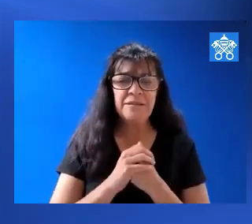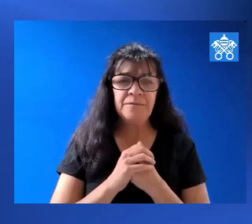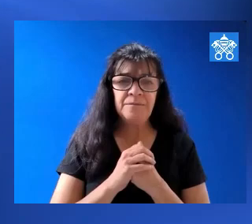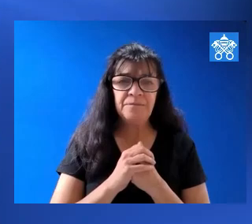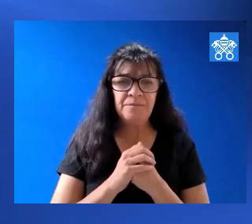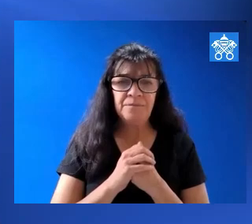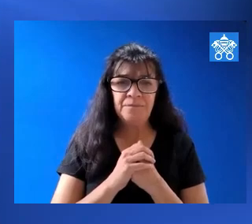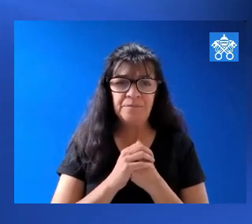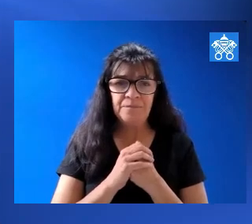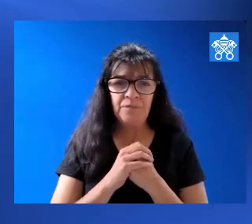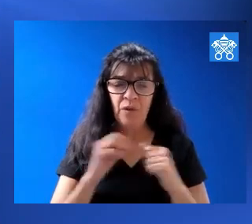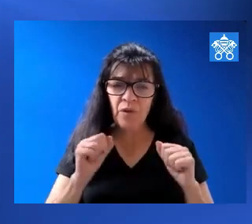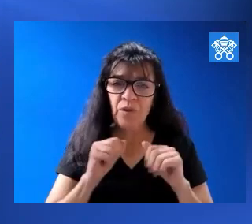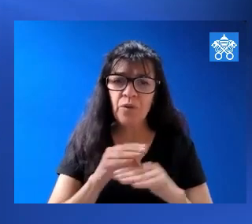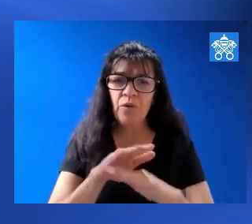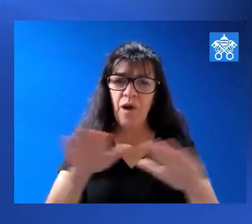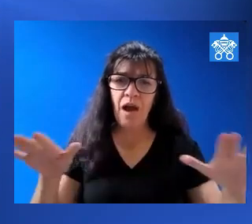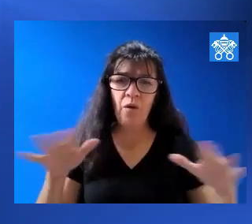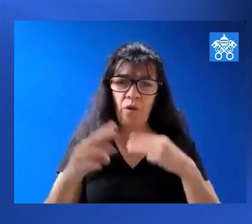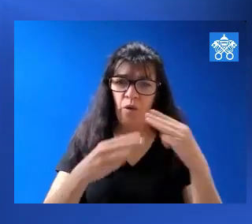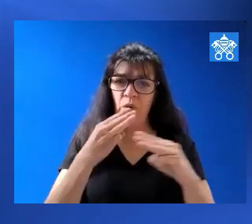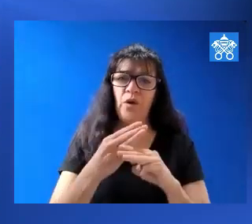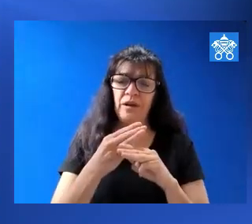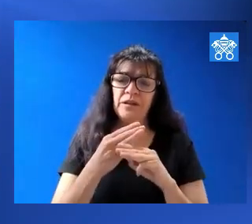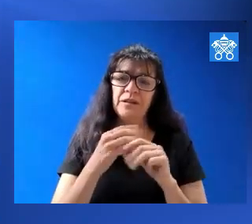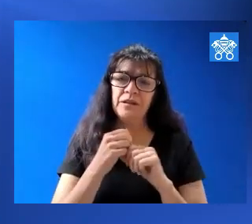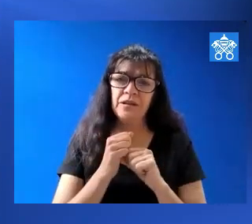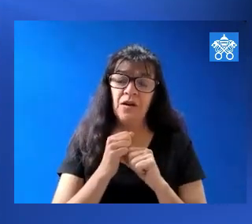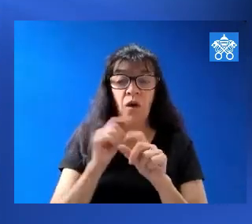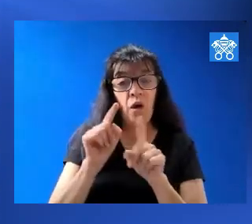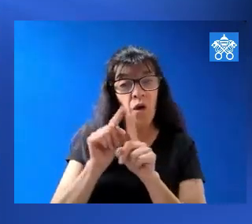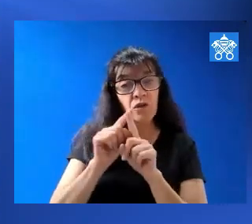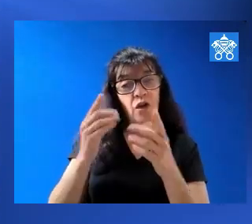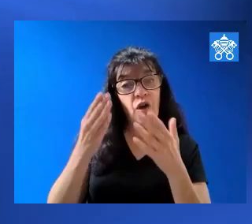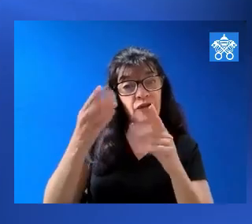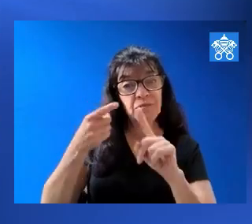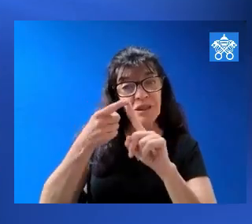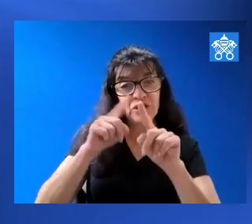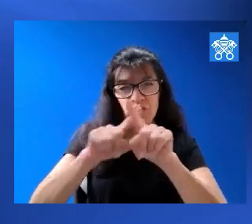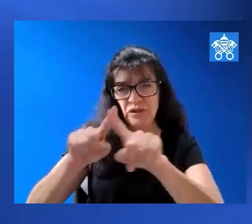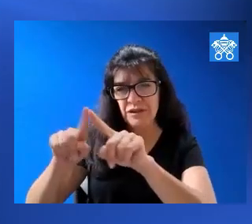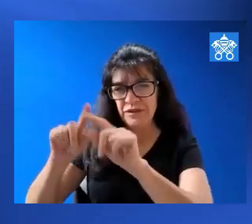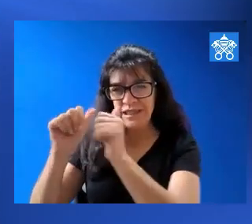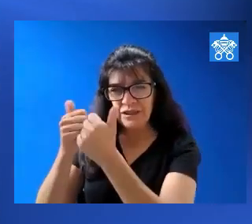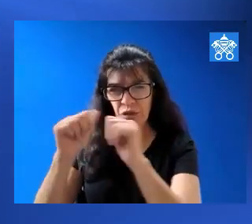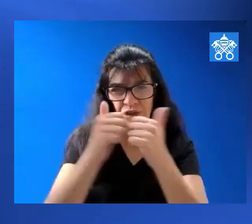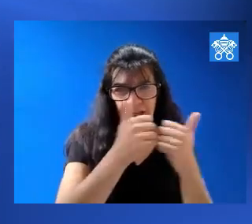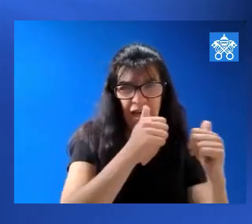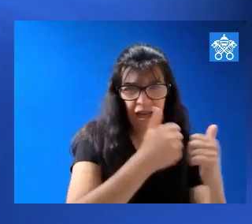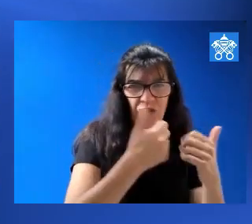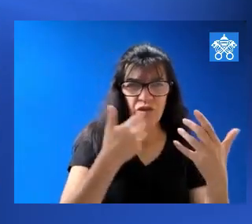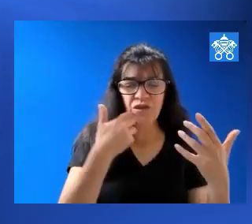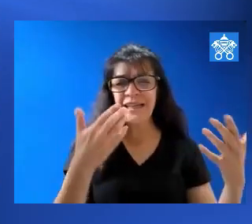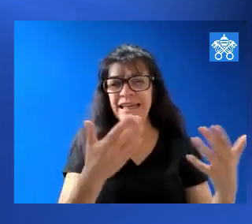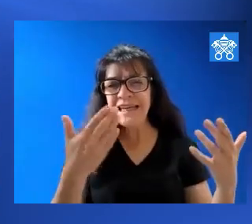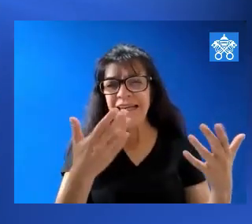to pray for peace throughout the world of course and he also offers his special greetings to the various associations gathered in the square. can see them with